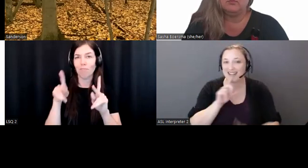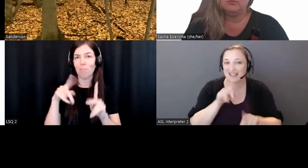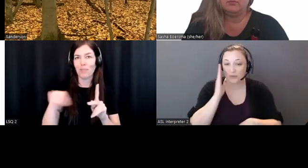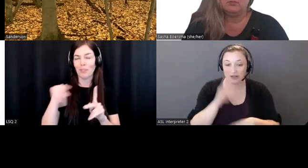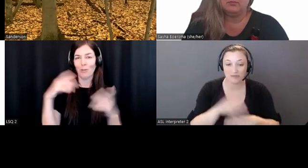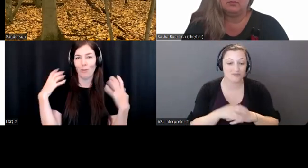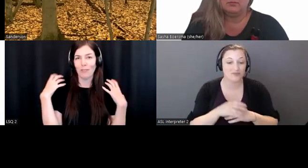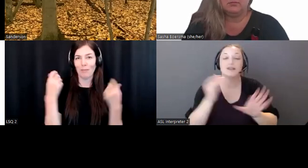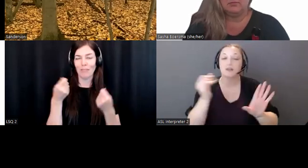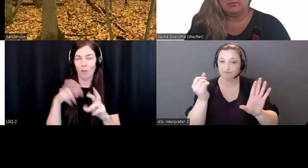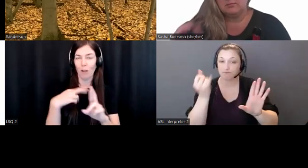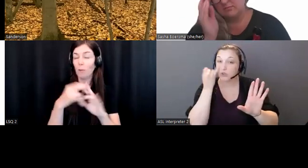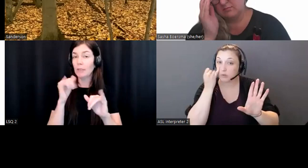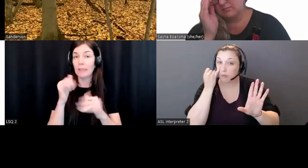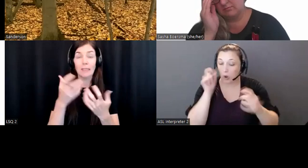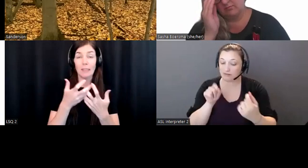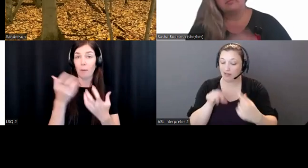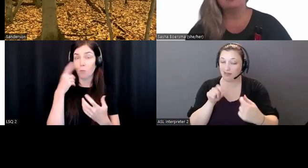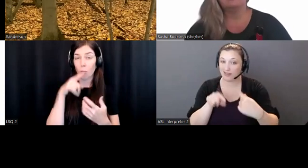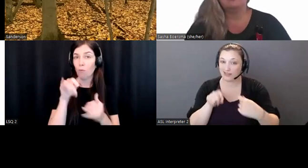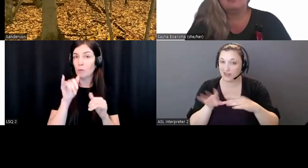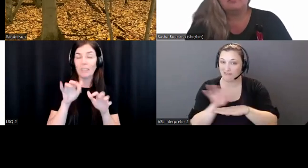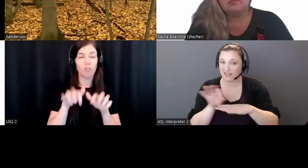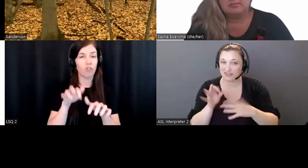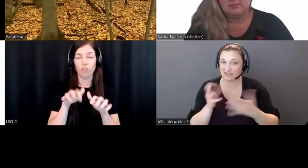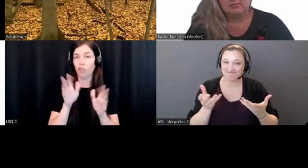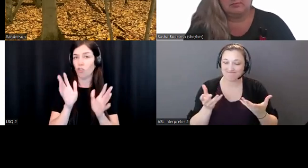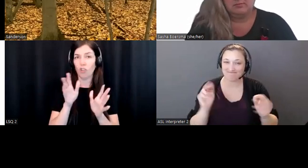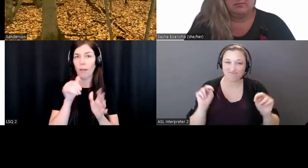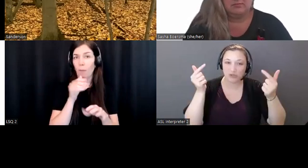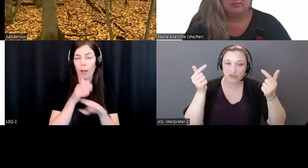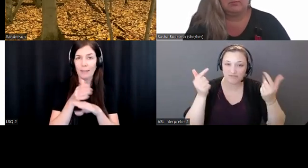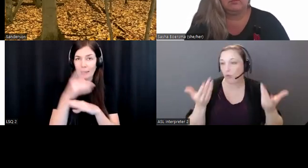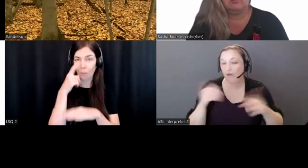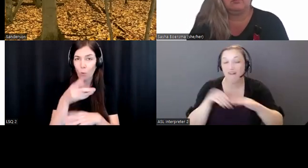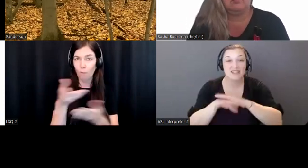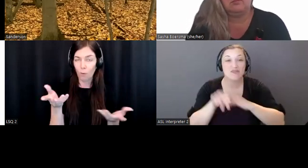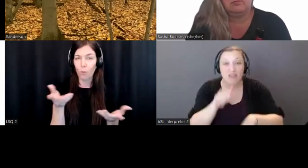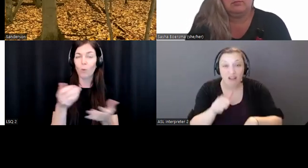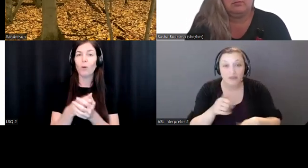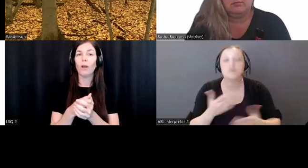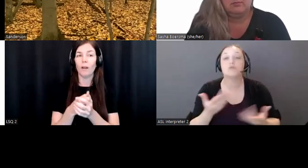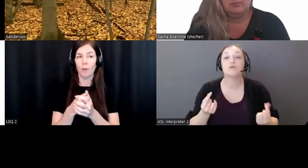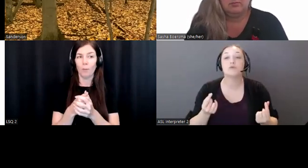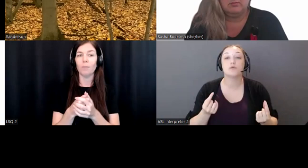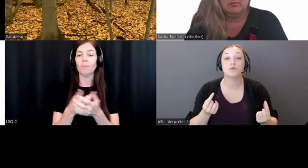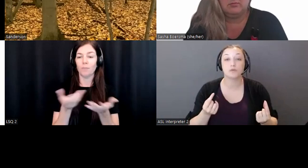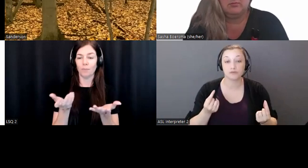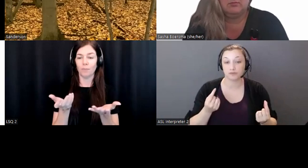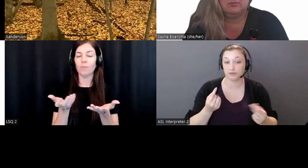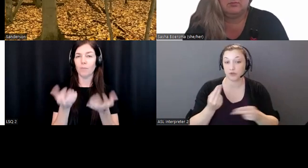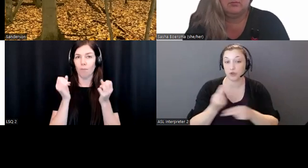if the chat function is not accessible for you, then please use the, please use the